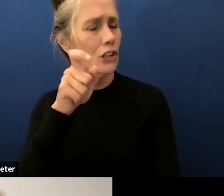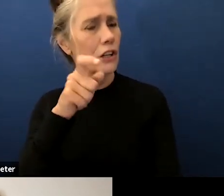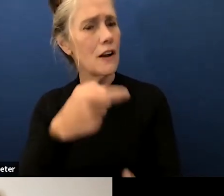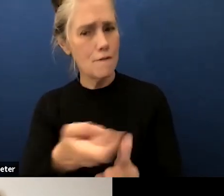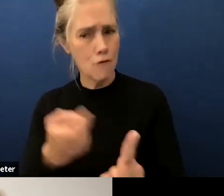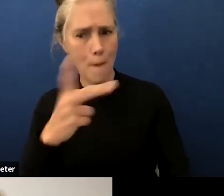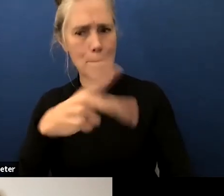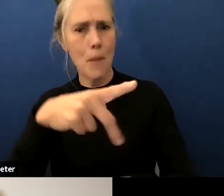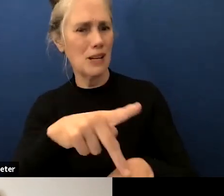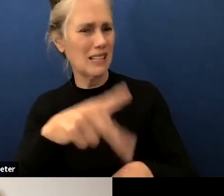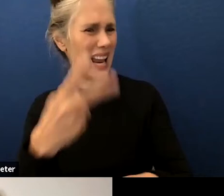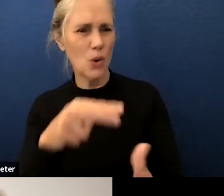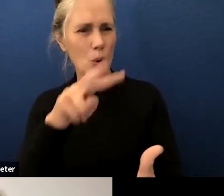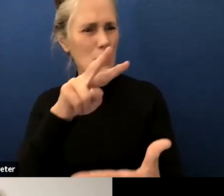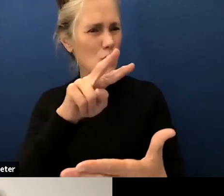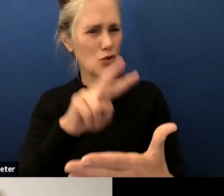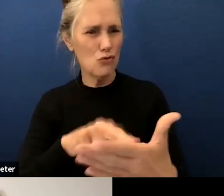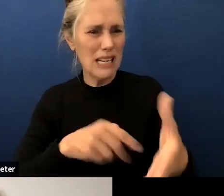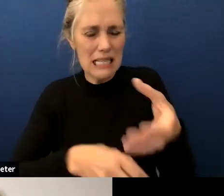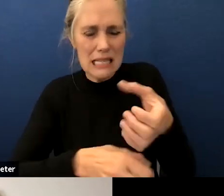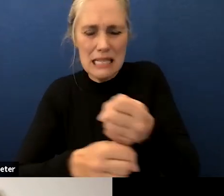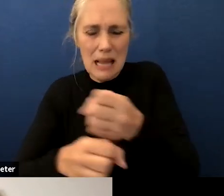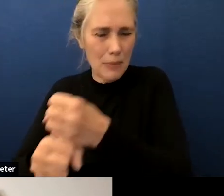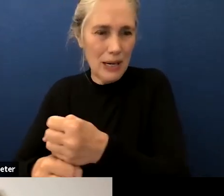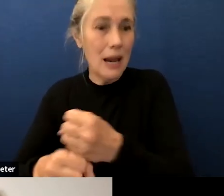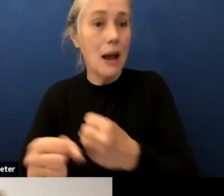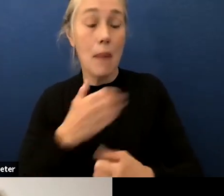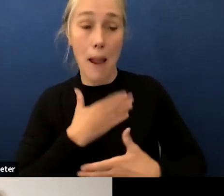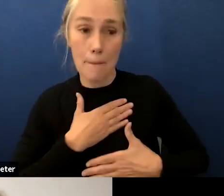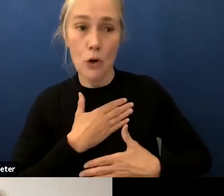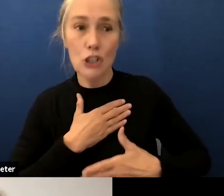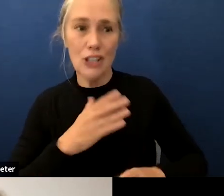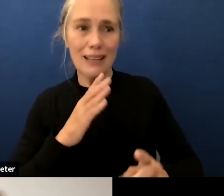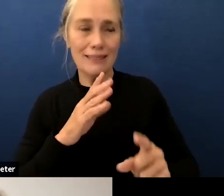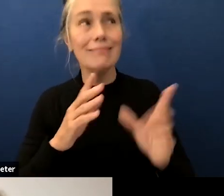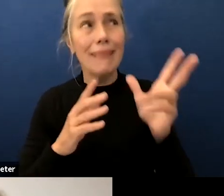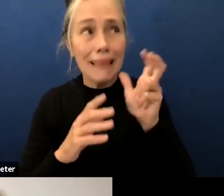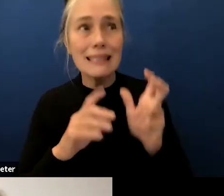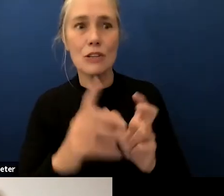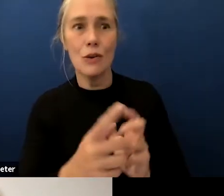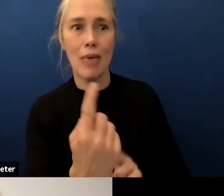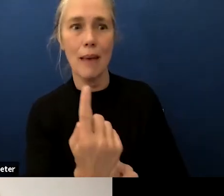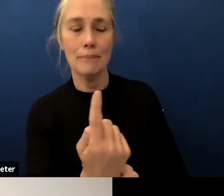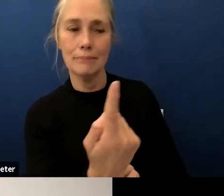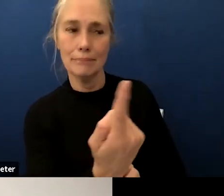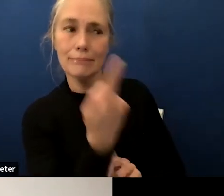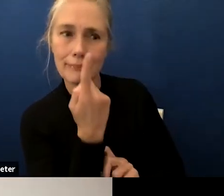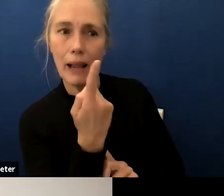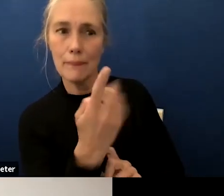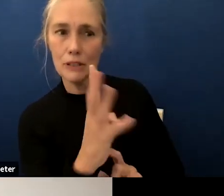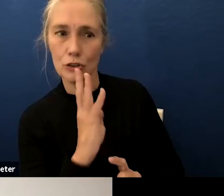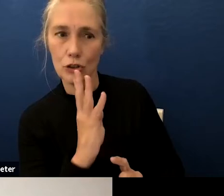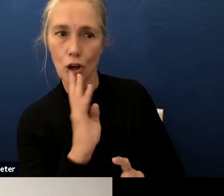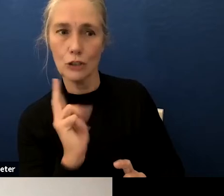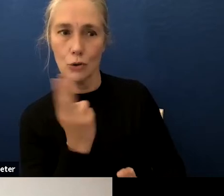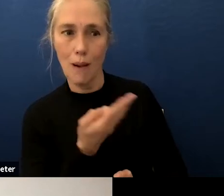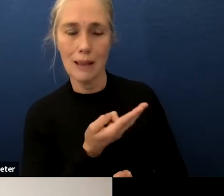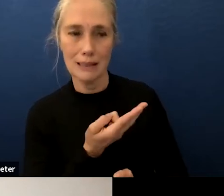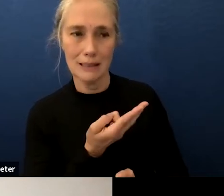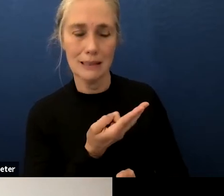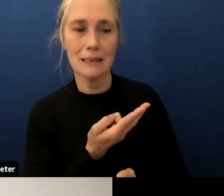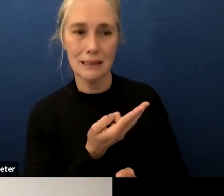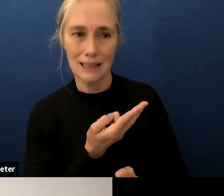you know just reading into the summaries are really good so i appreciate that in the light of what we have to do but i always just really appreciate it um that um